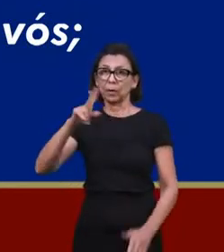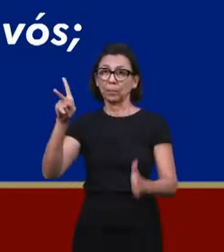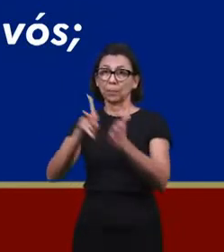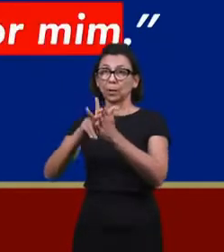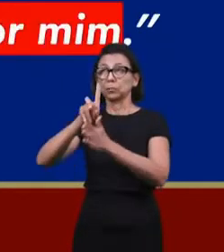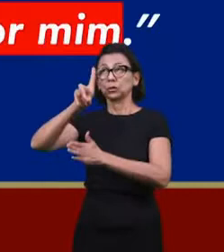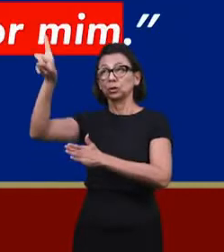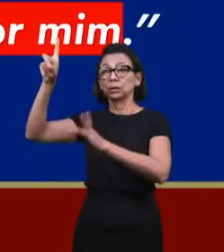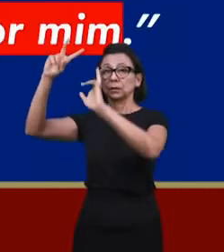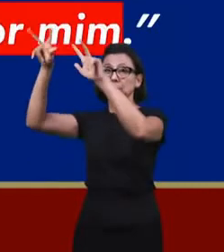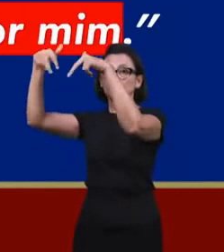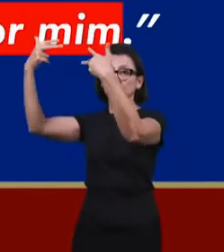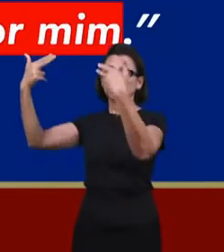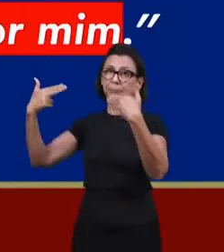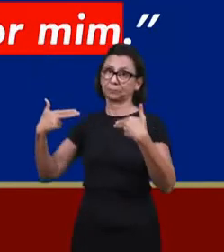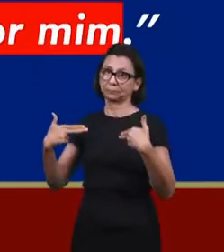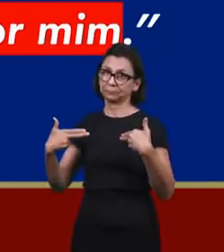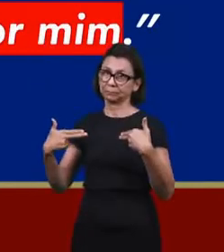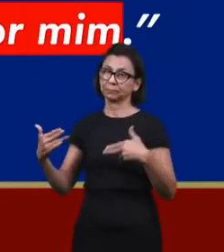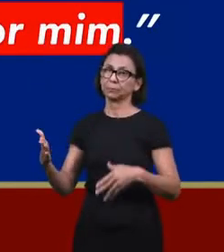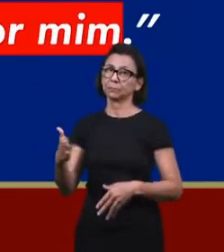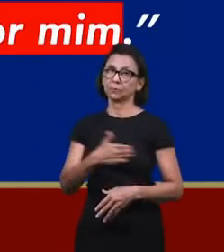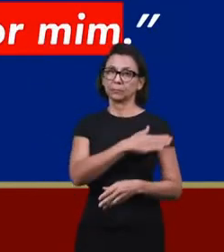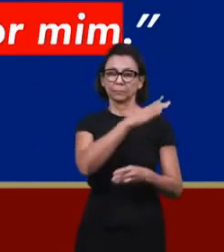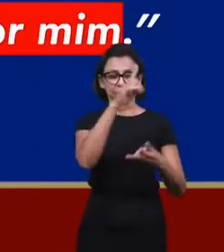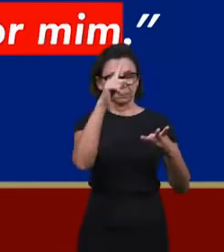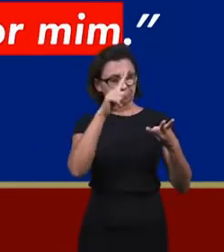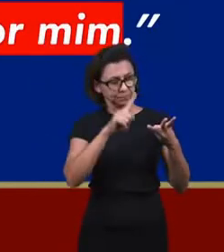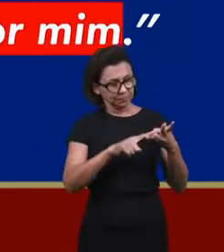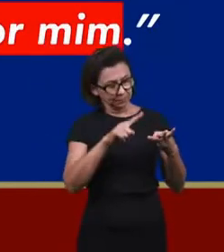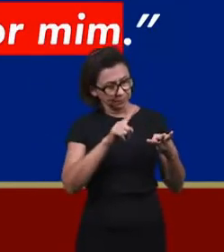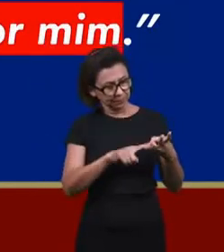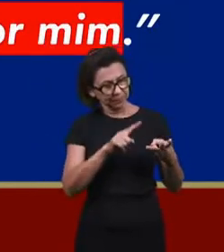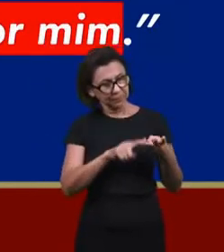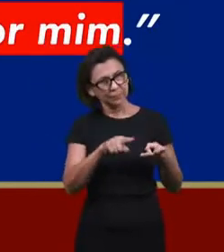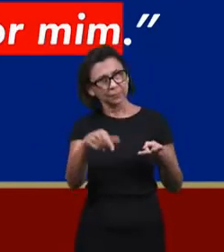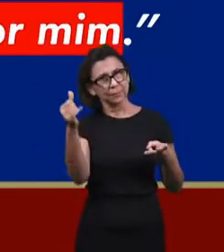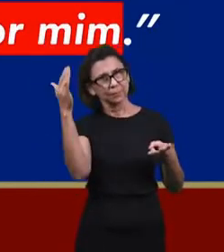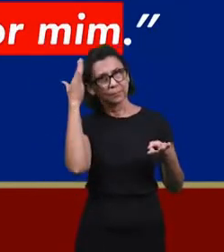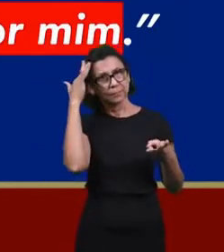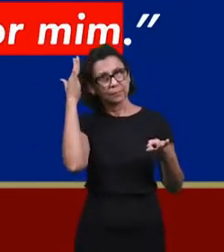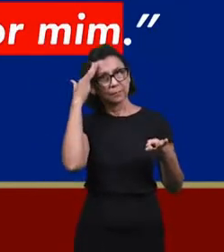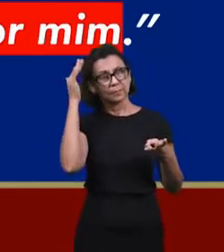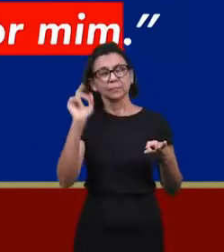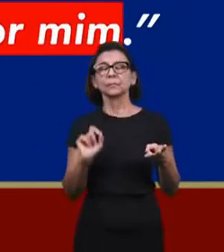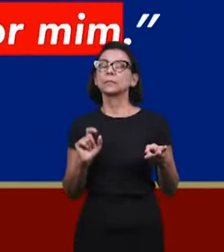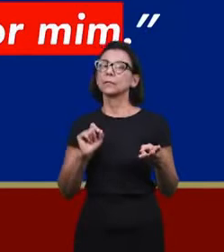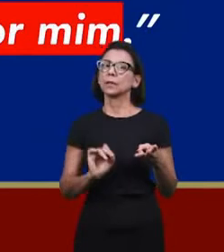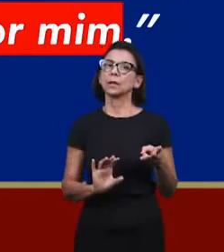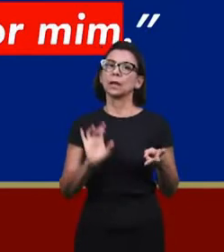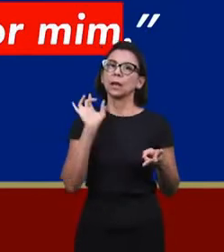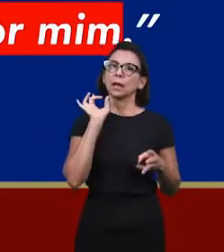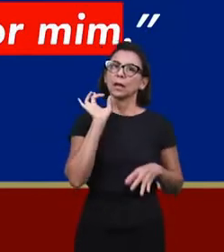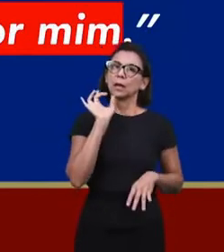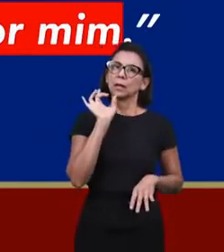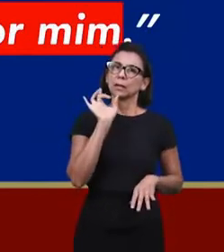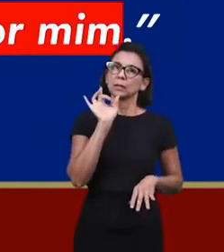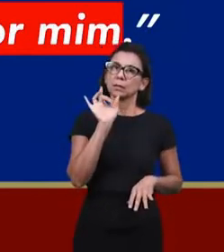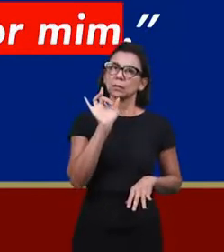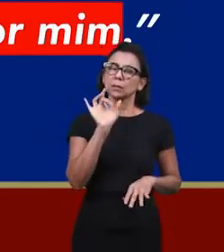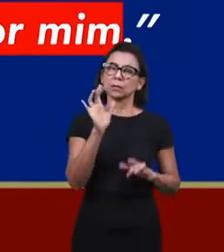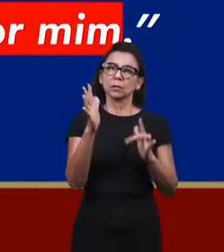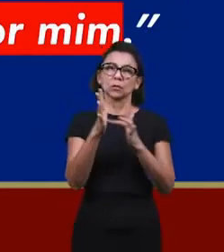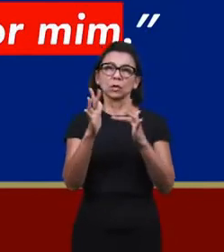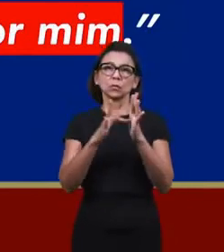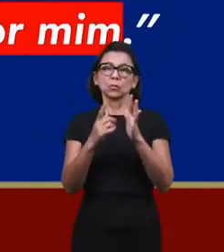God. Amen. And next, recognize that only Jesus can take you to